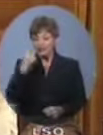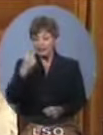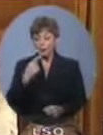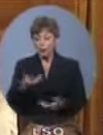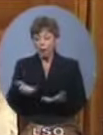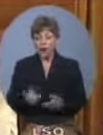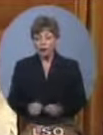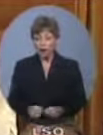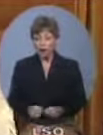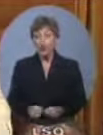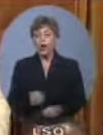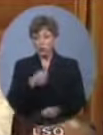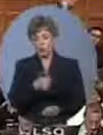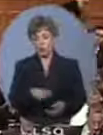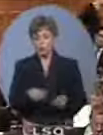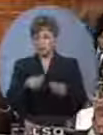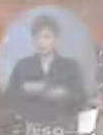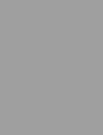How does he propose to get us out?